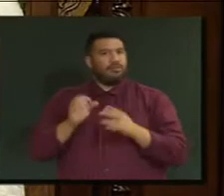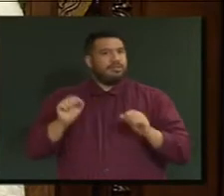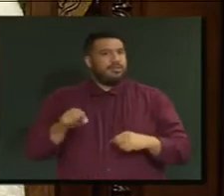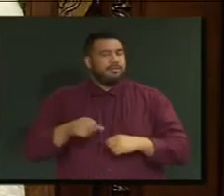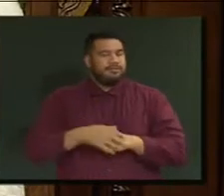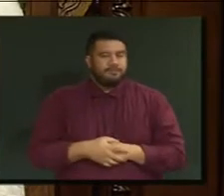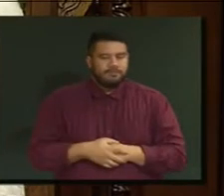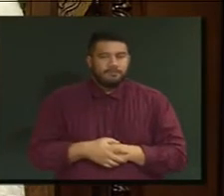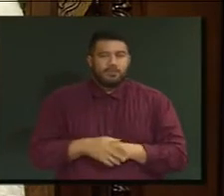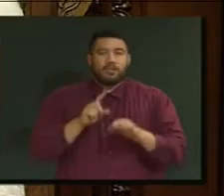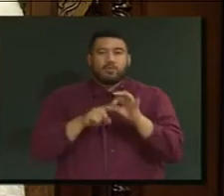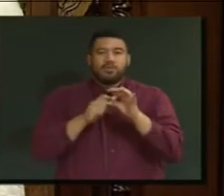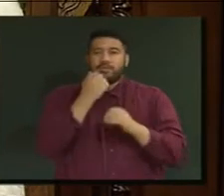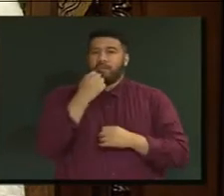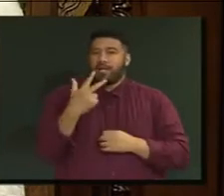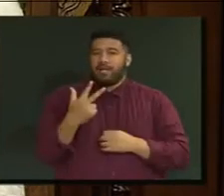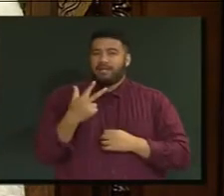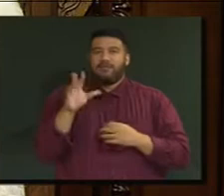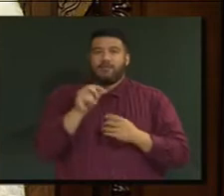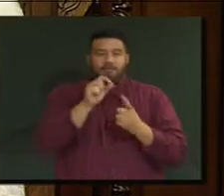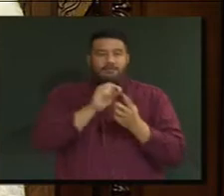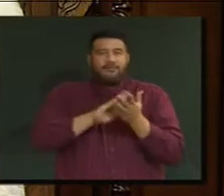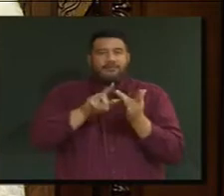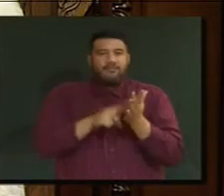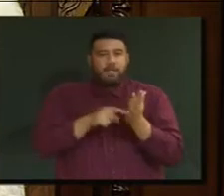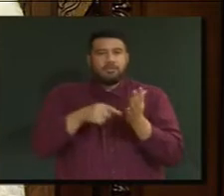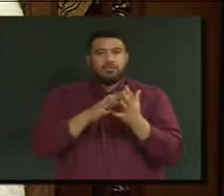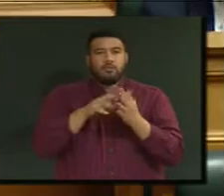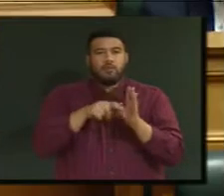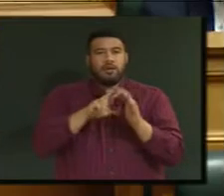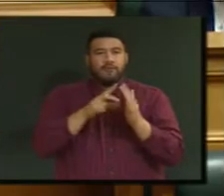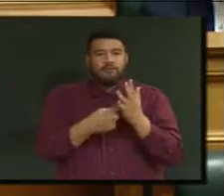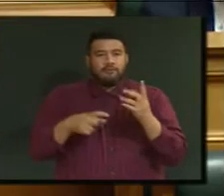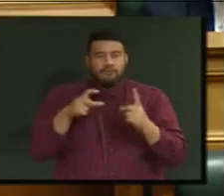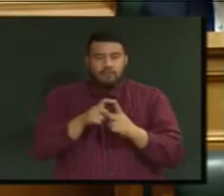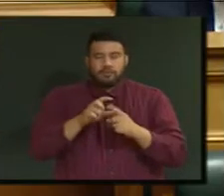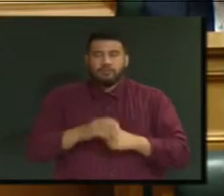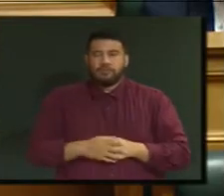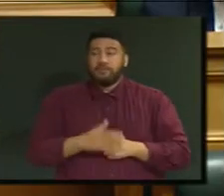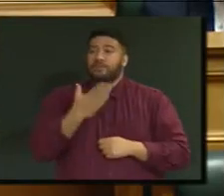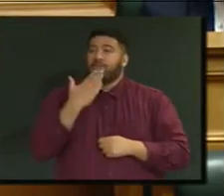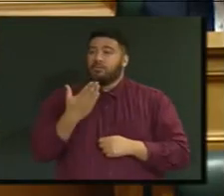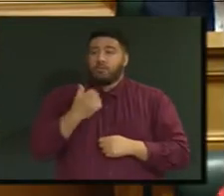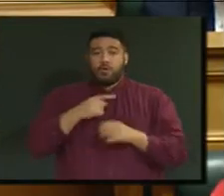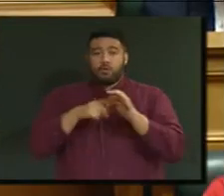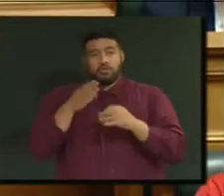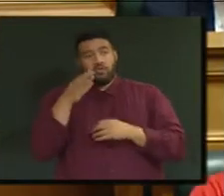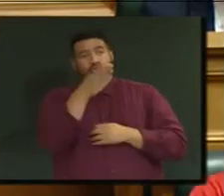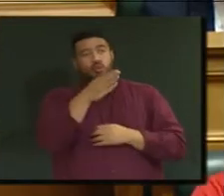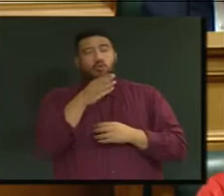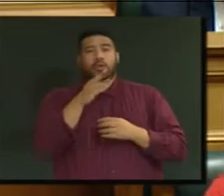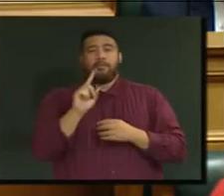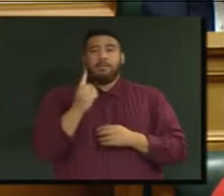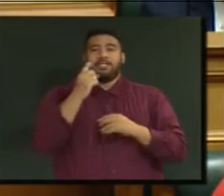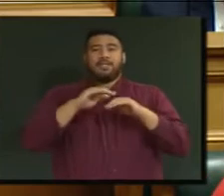Question number eight, Phil Twyford. Thank you, Mr Speaker. My question is for the Minister for Infrastructure.